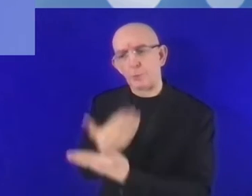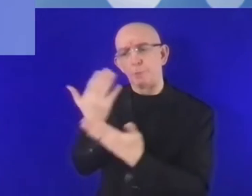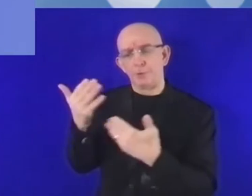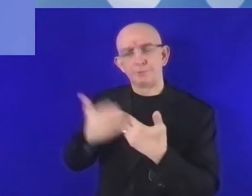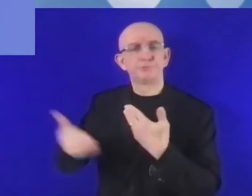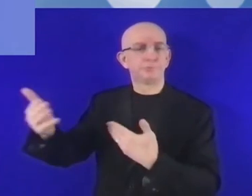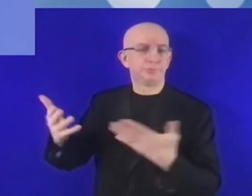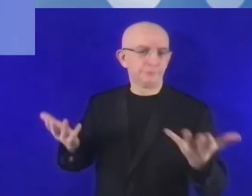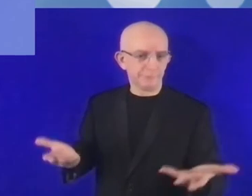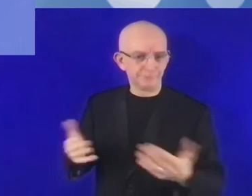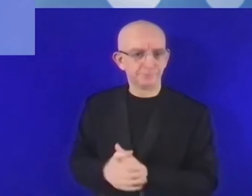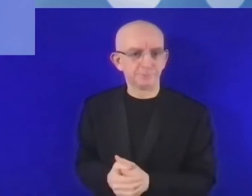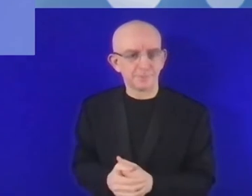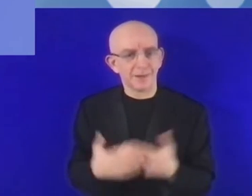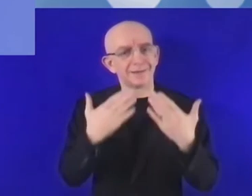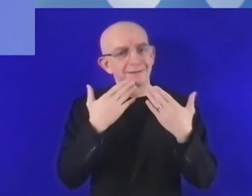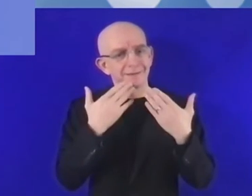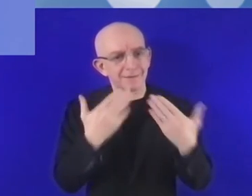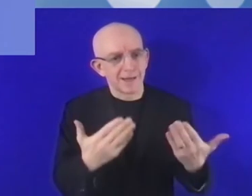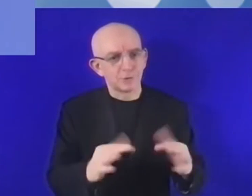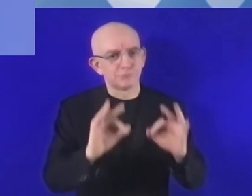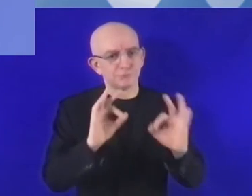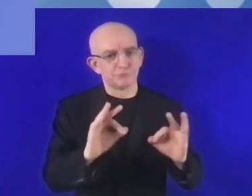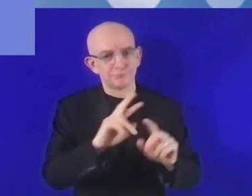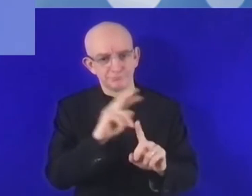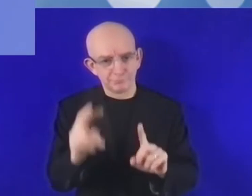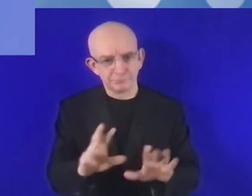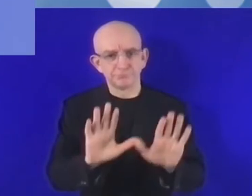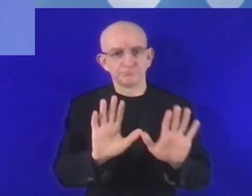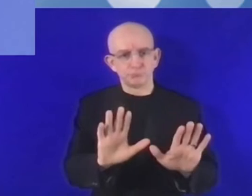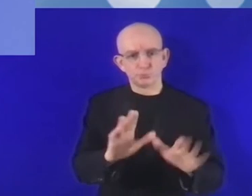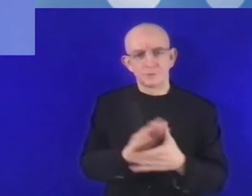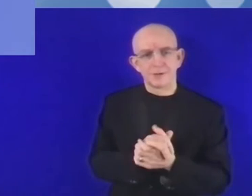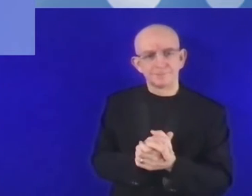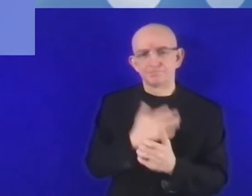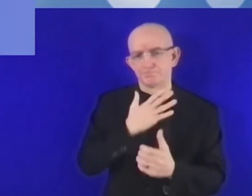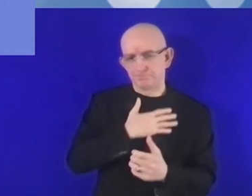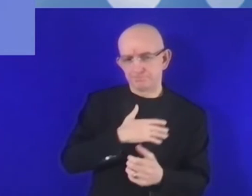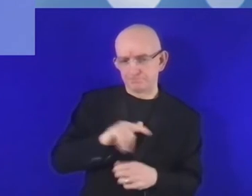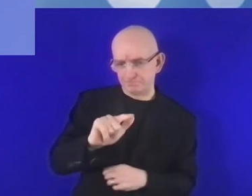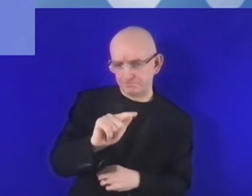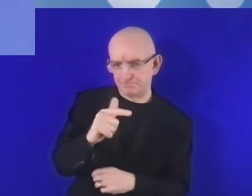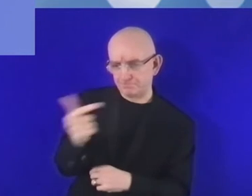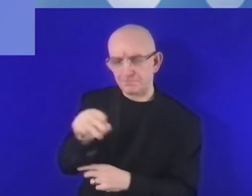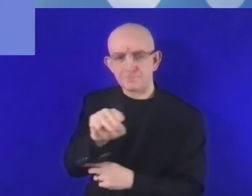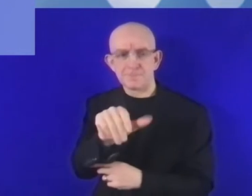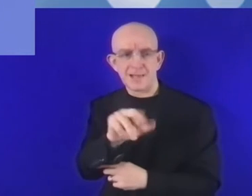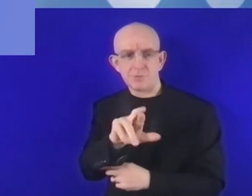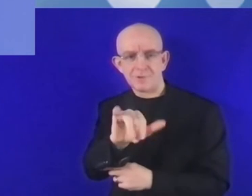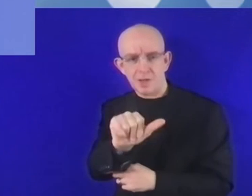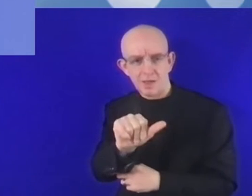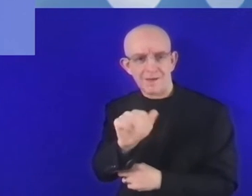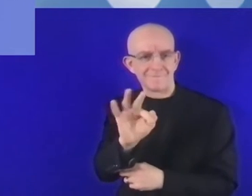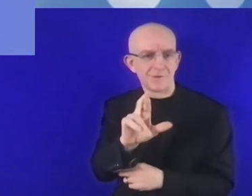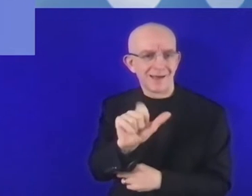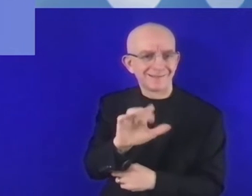Spatoliciano for answering the same question. So, are startups supported enough and SMEs advanced enough in